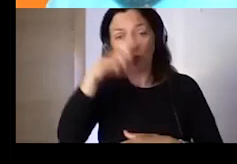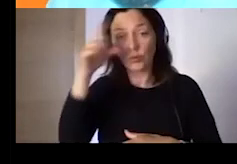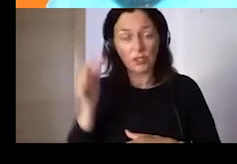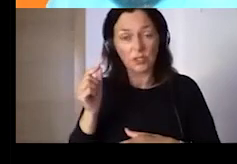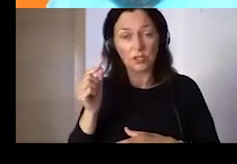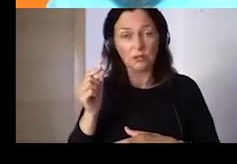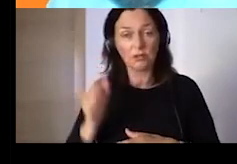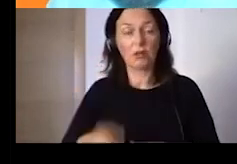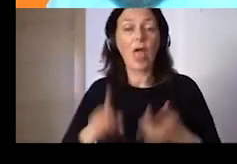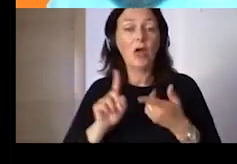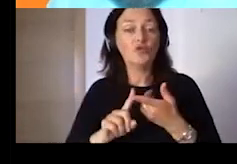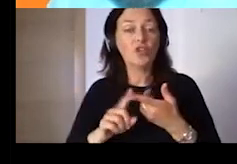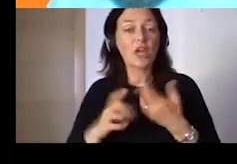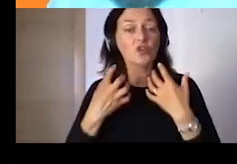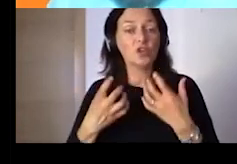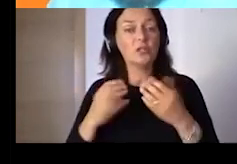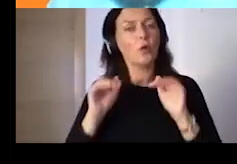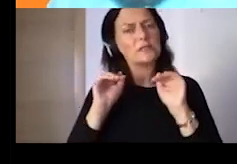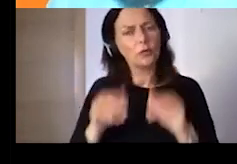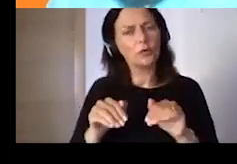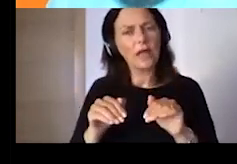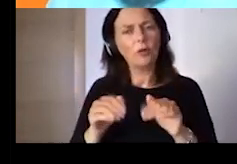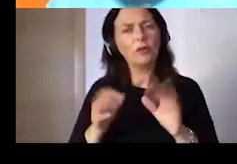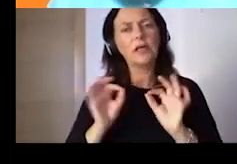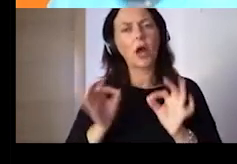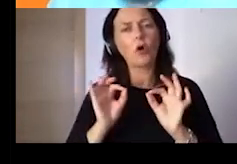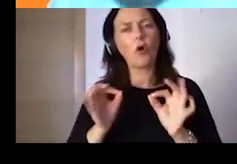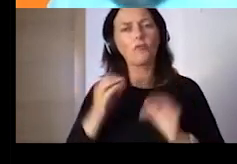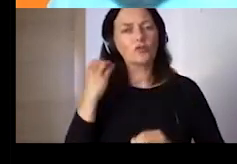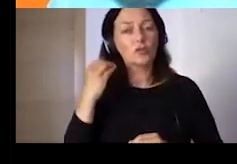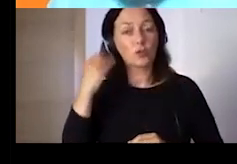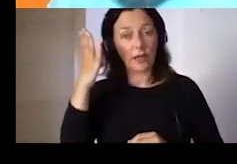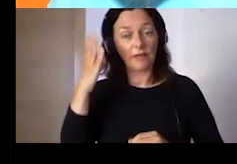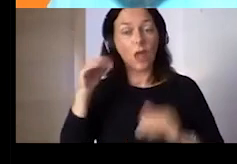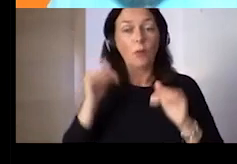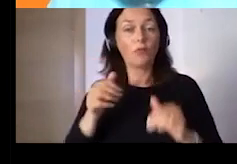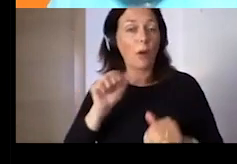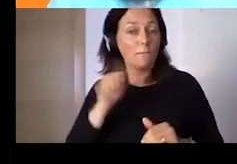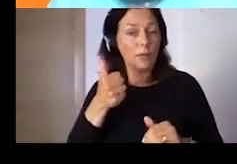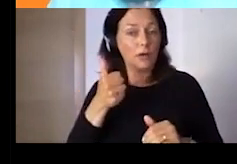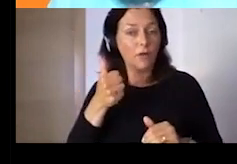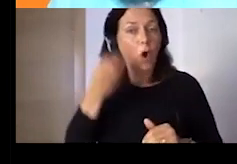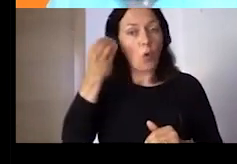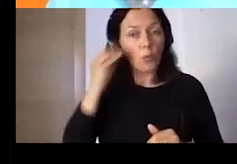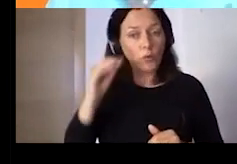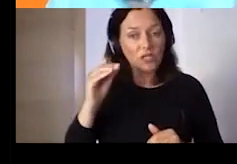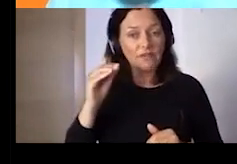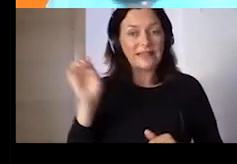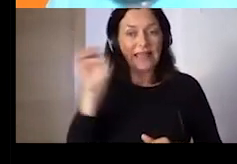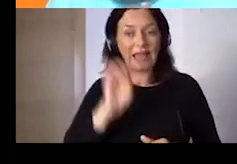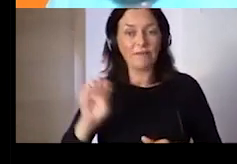refer to European reference frameworks and use all the tools possible that will make